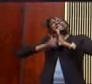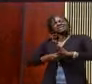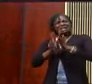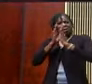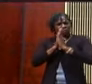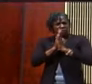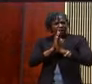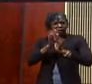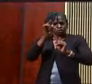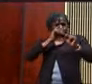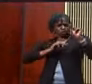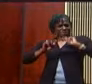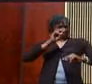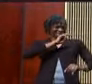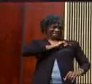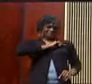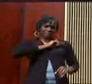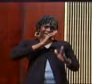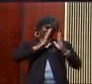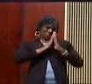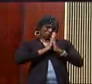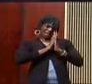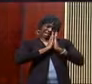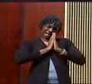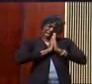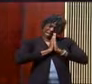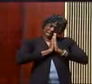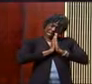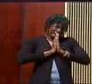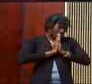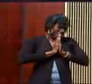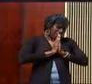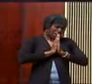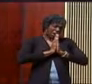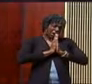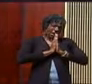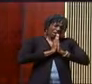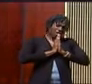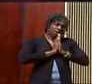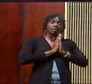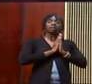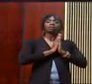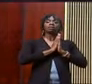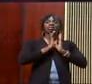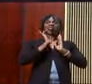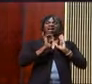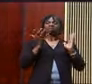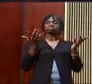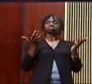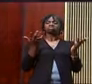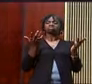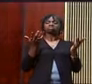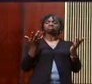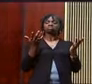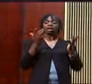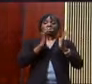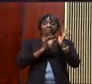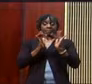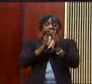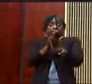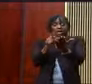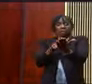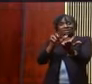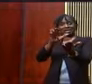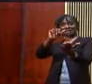man, Nehemiah? Nehemiah prays intensely. That's exactly what happened. The book says in what, Acts chapter 12,